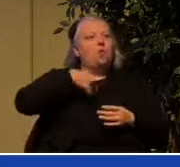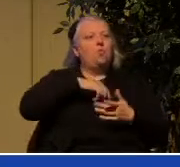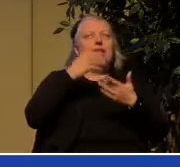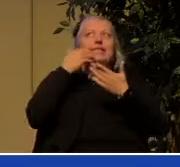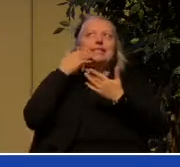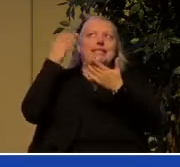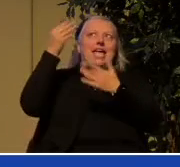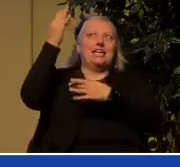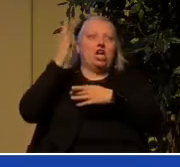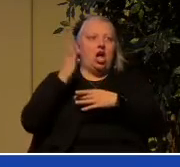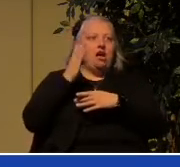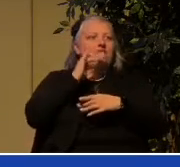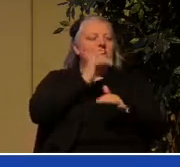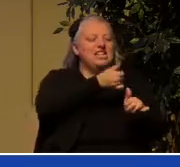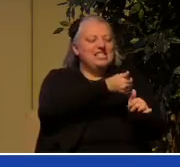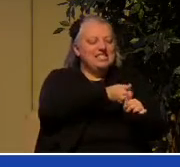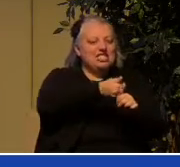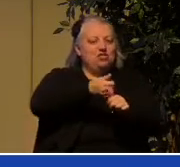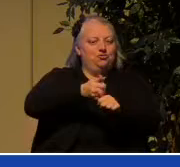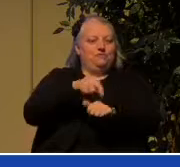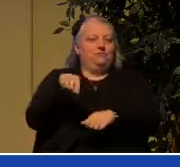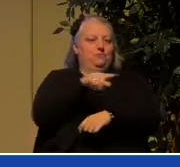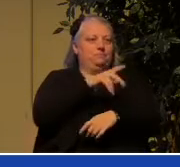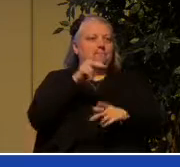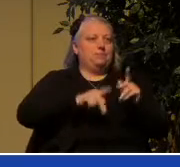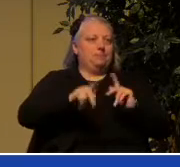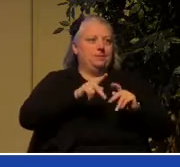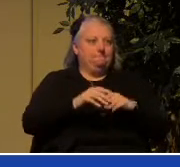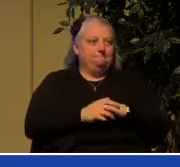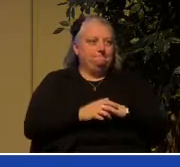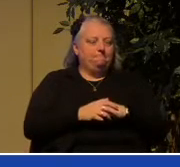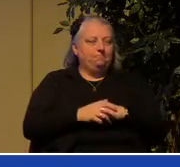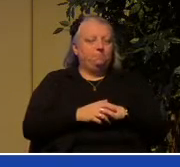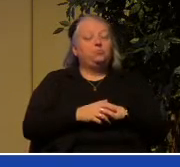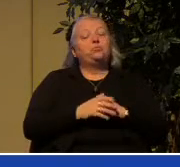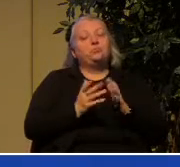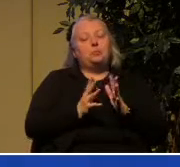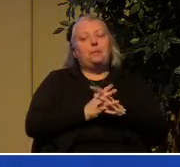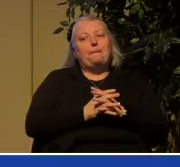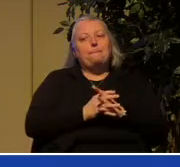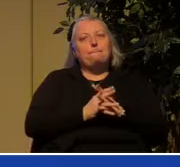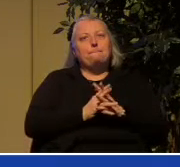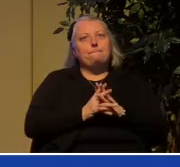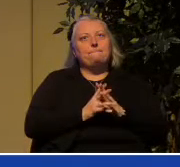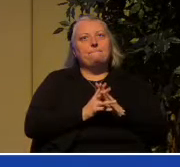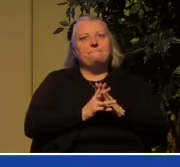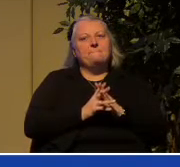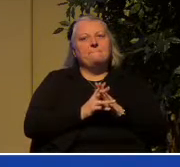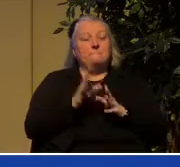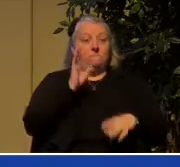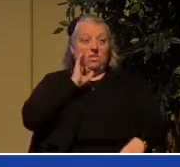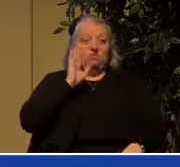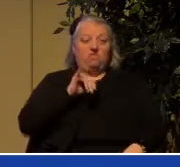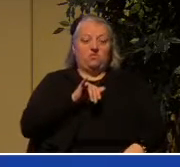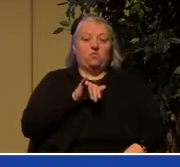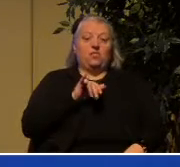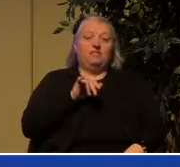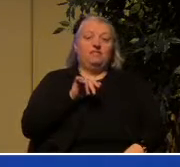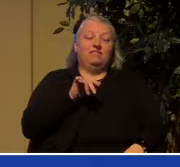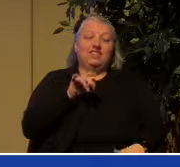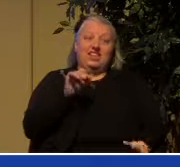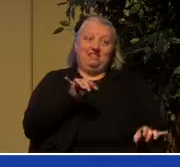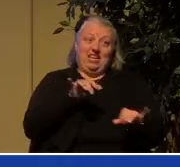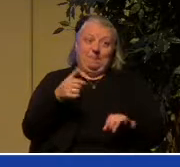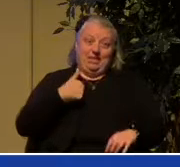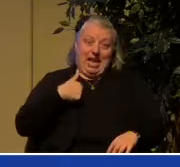such person. That said, and you know this just as well as I do, people are people.